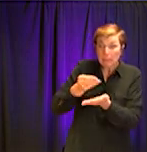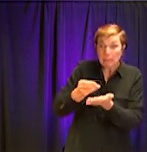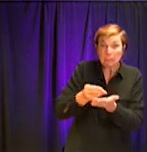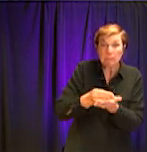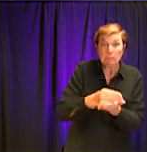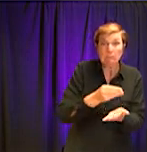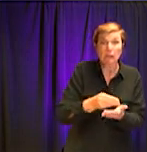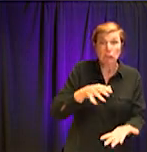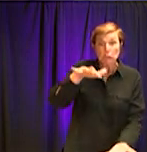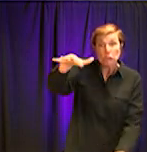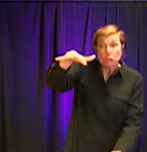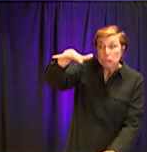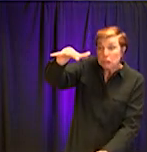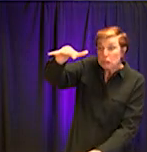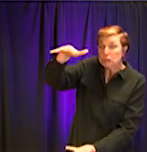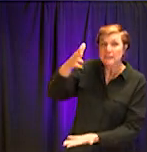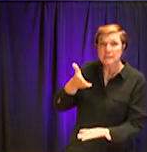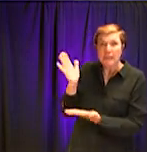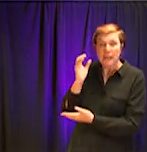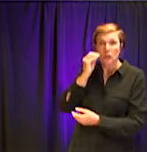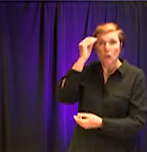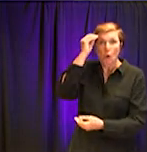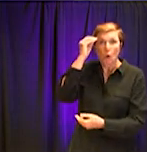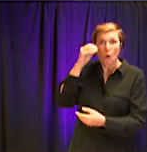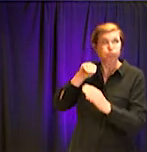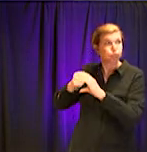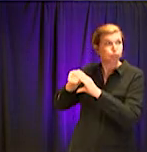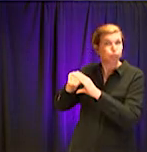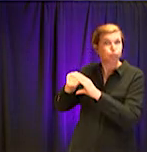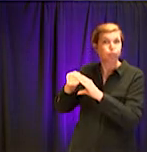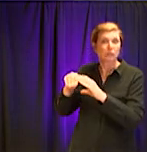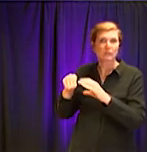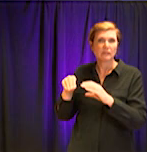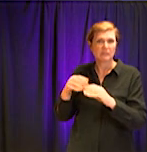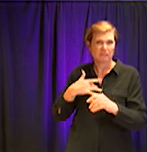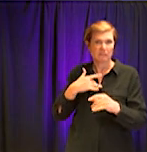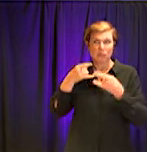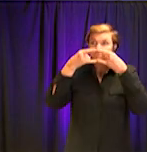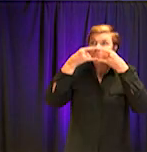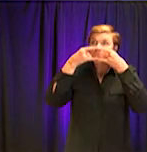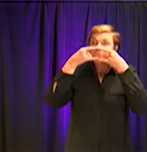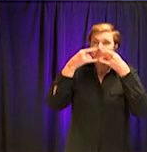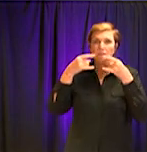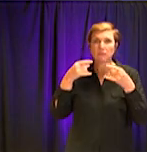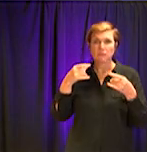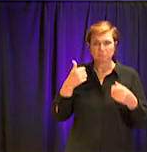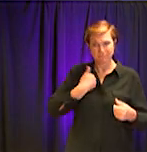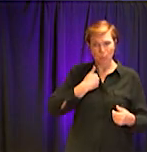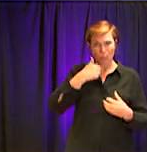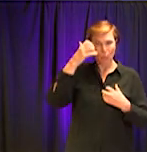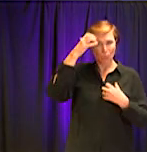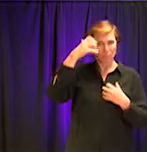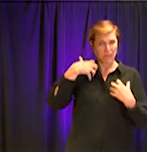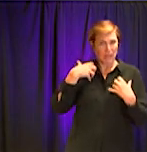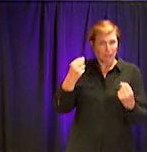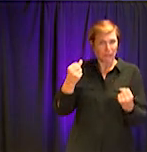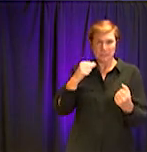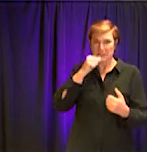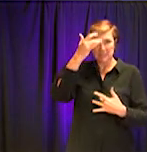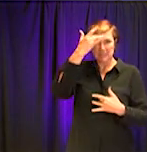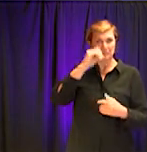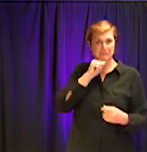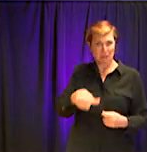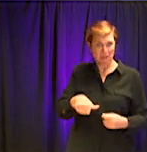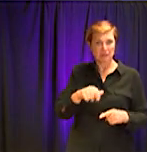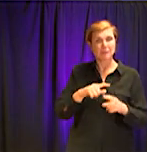them, you know, walking around even though they're well. And where I can understand, you know, I can understand their logic, although if they're well,